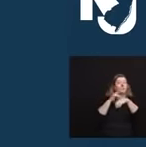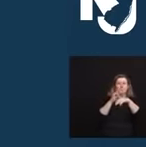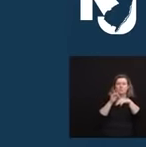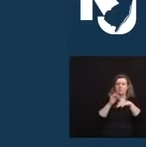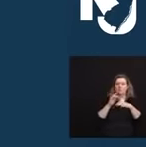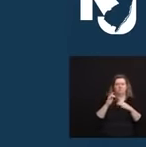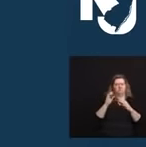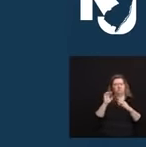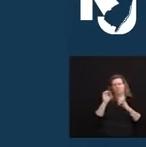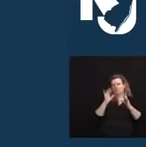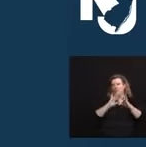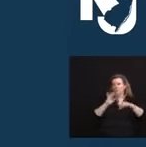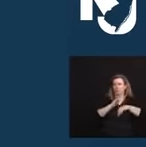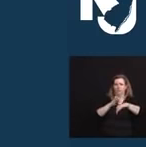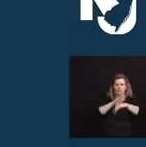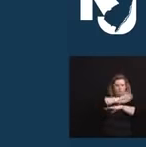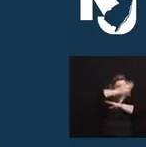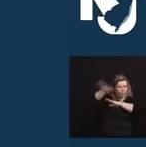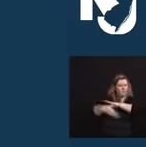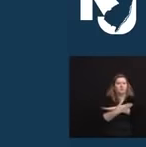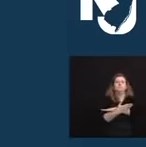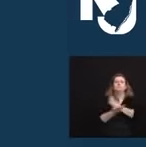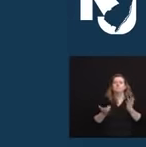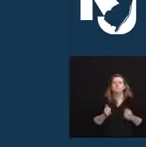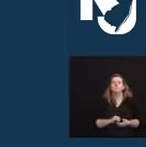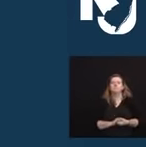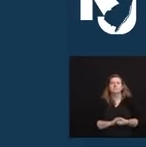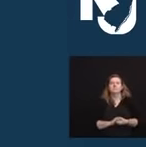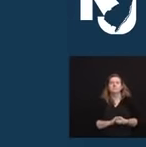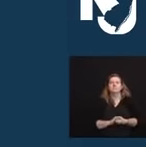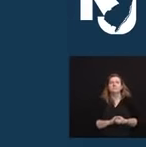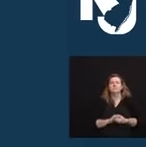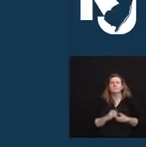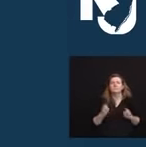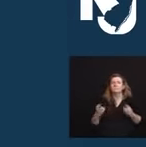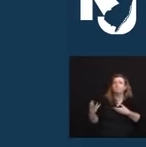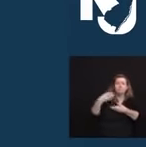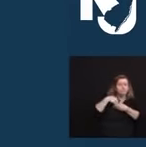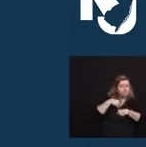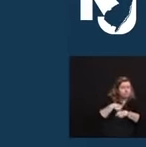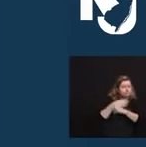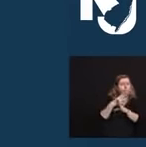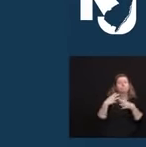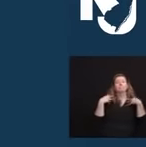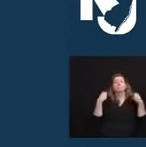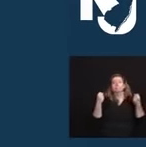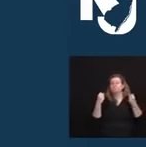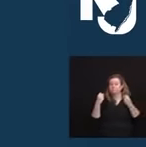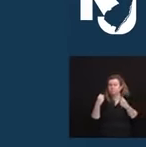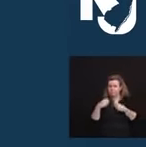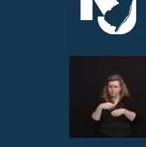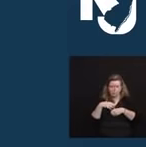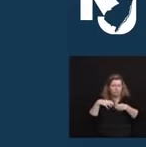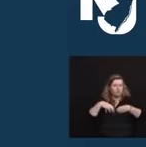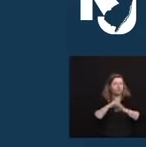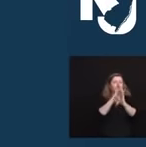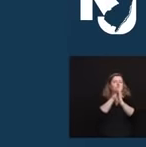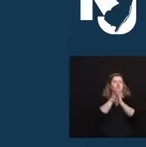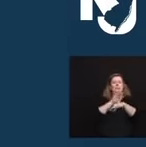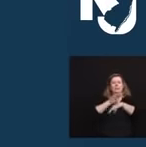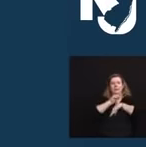resources, including telehealth crisis counseling, virtual support groups, and wellness webinars.